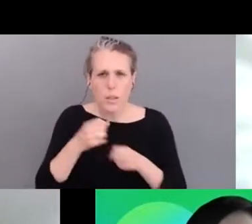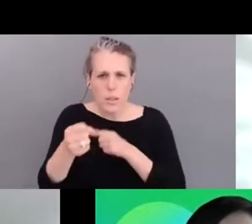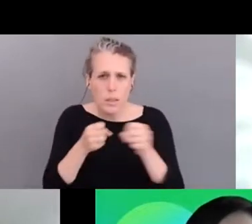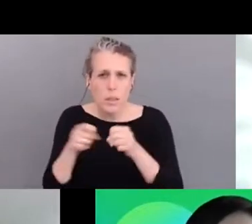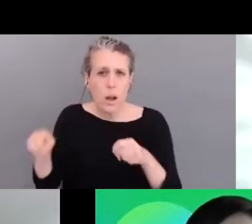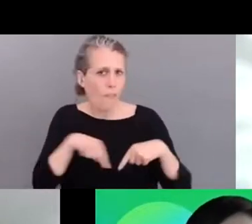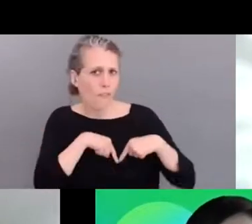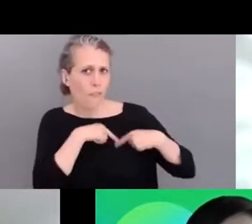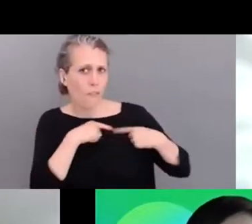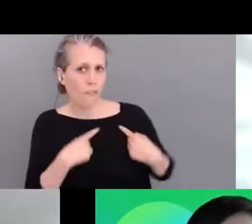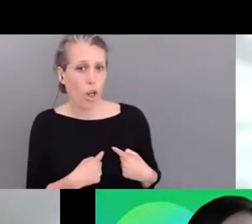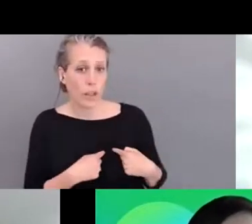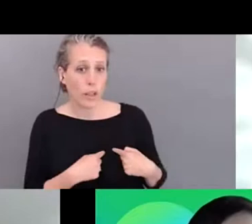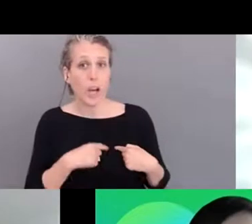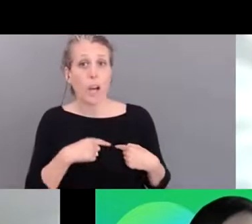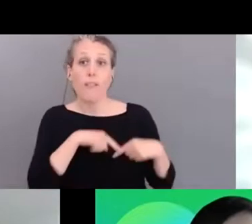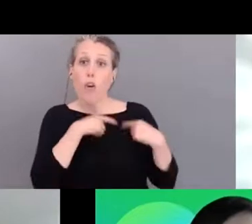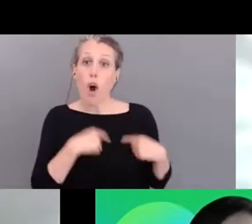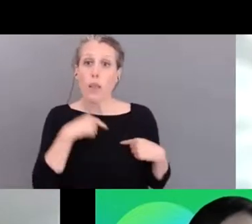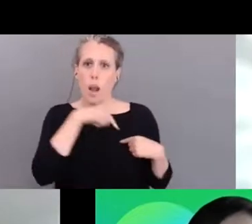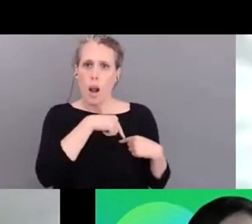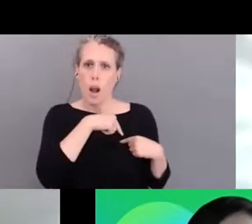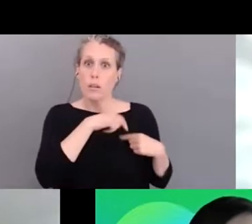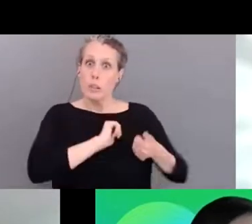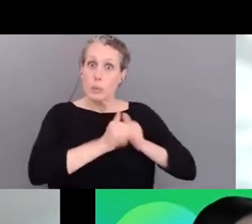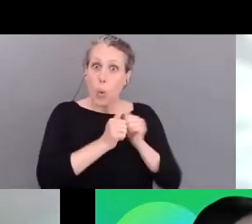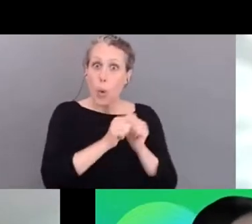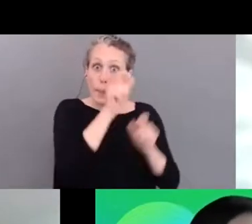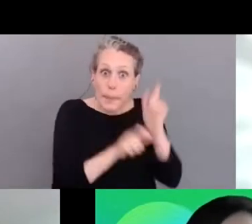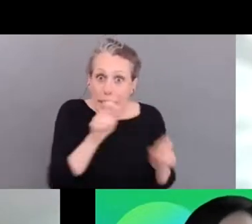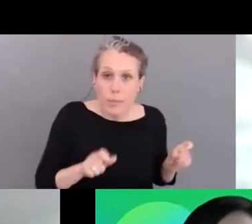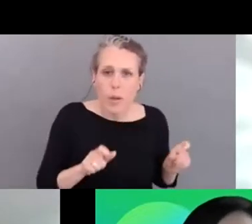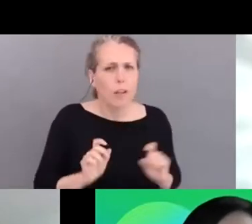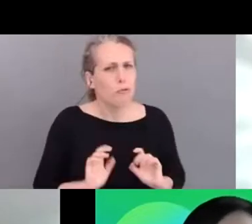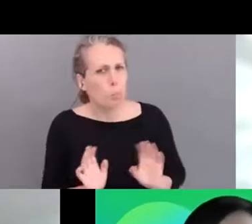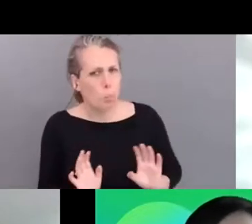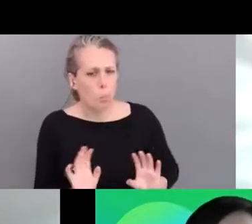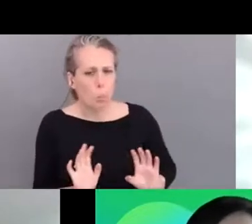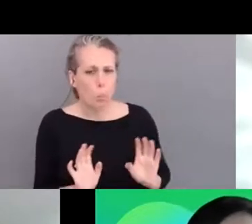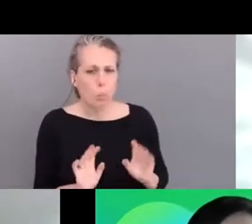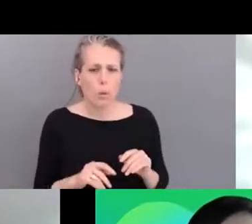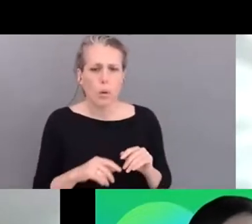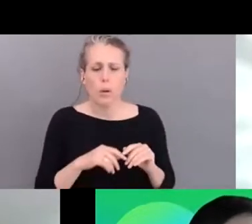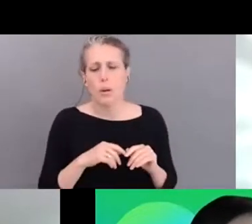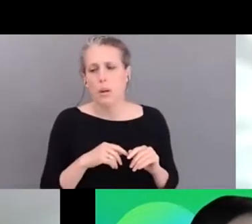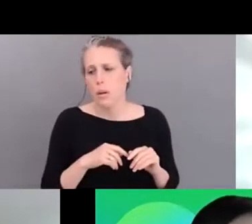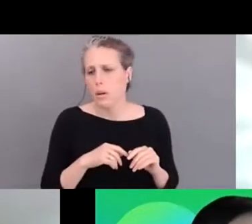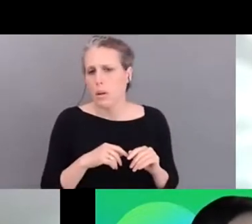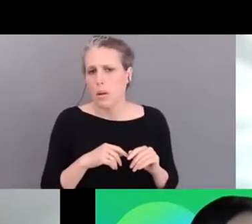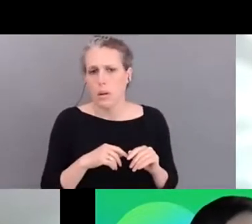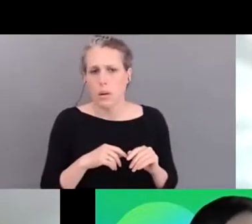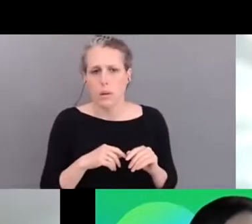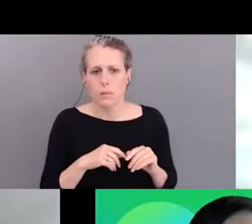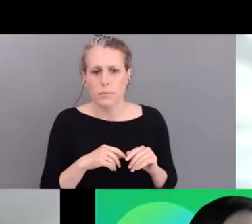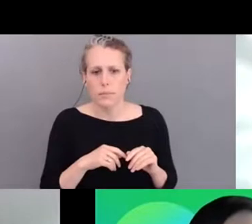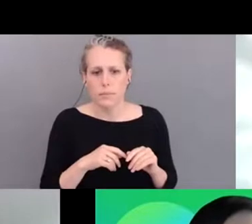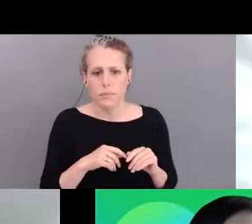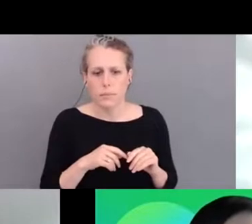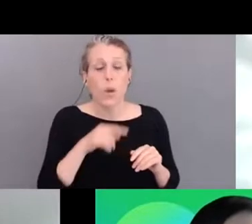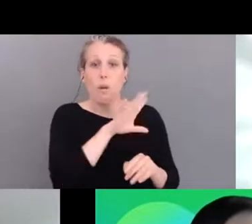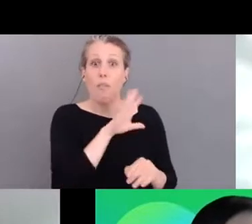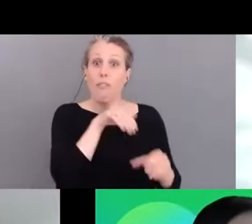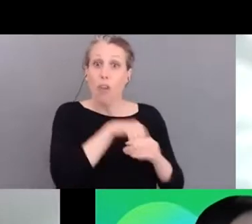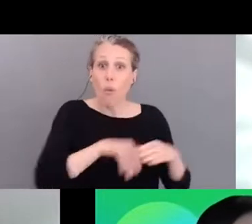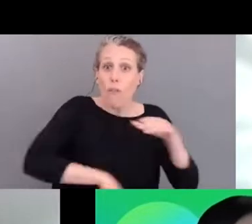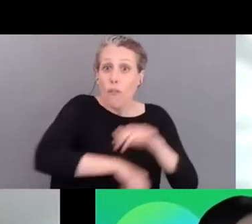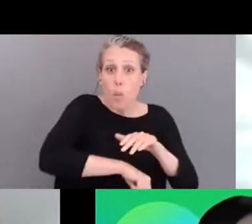uh sport participants or they were not uh necessarily uh part of uh football communities so in a way we